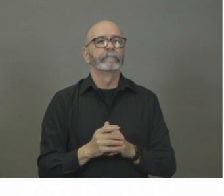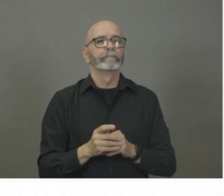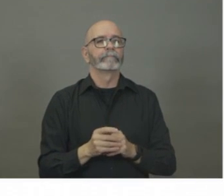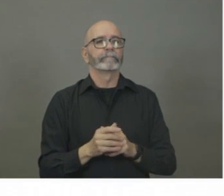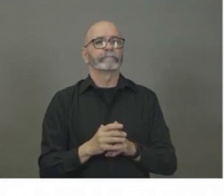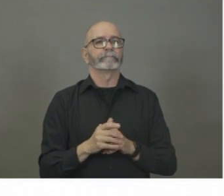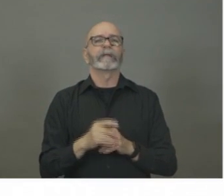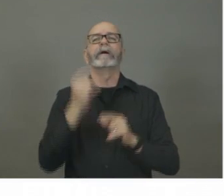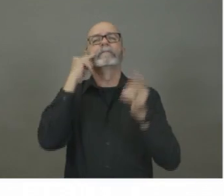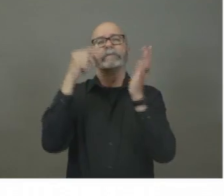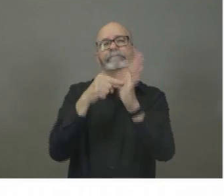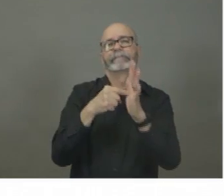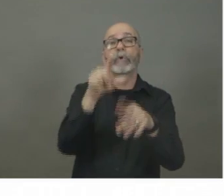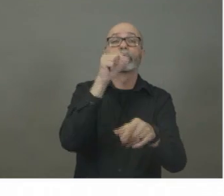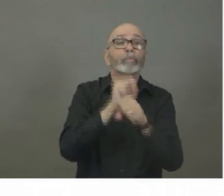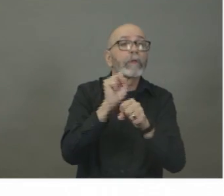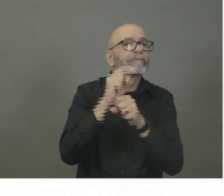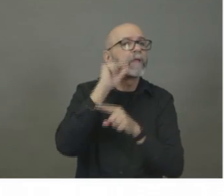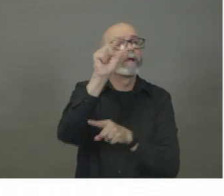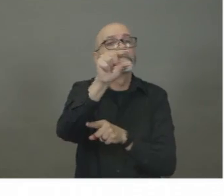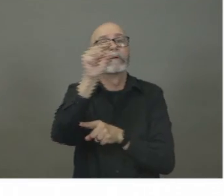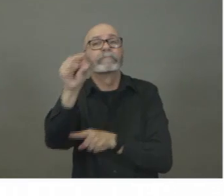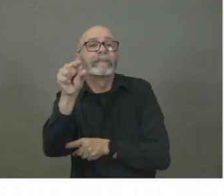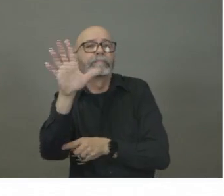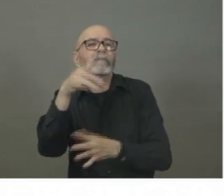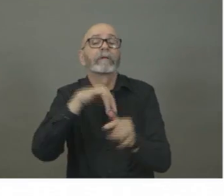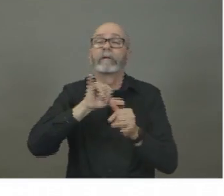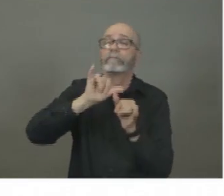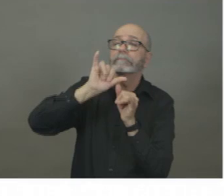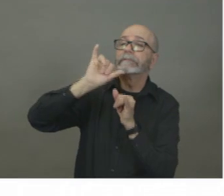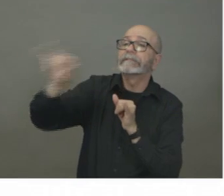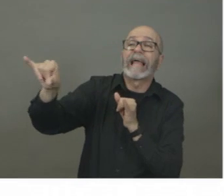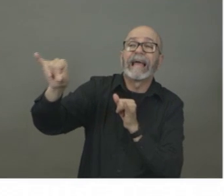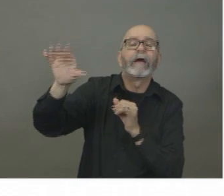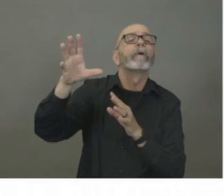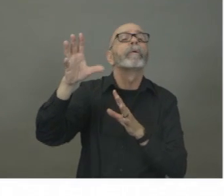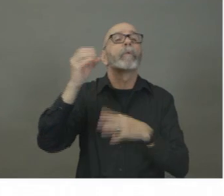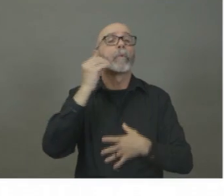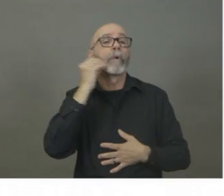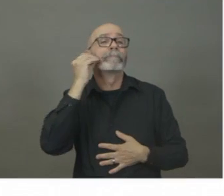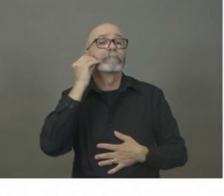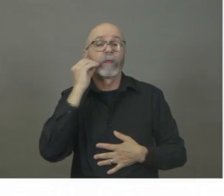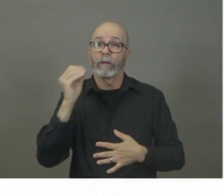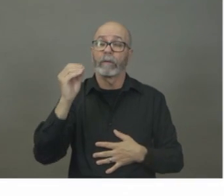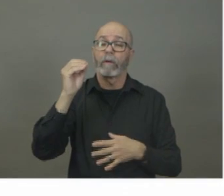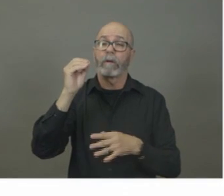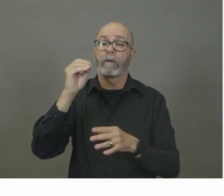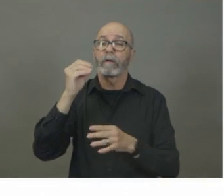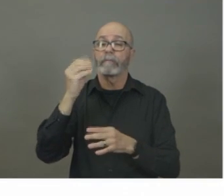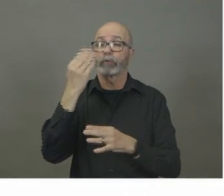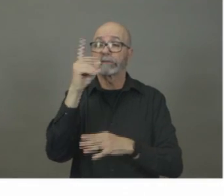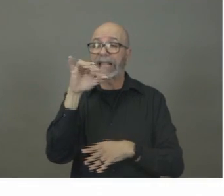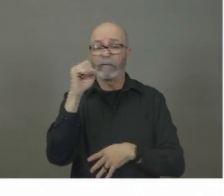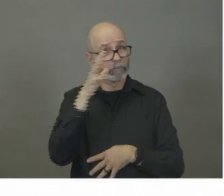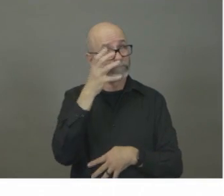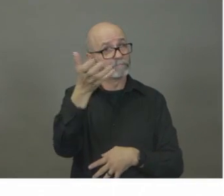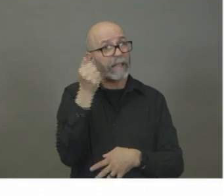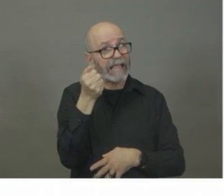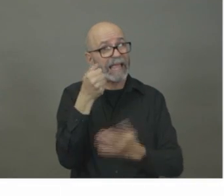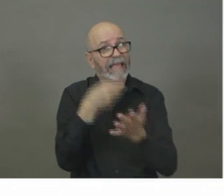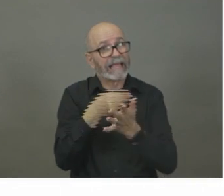Ross, did you have a question? Yeah, it's kind of a multi-part, but it's sort of front line. So I don't know if Dr. Watson-Cree maybe could chime in on this one, but,